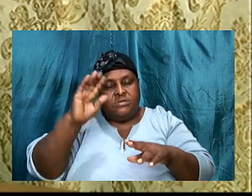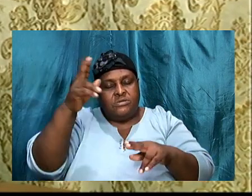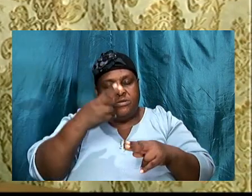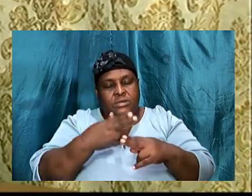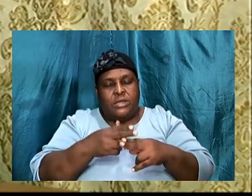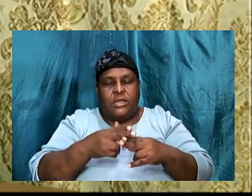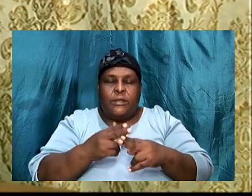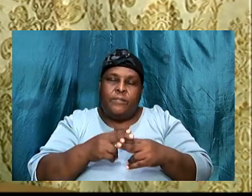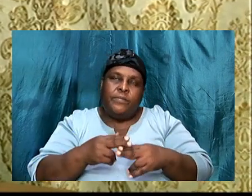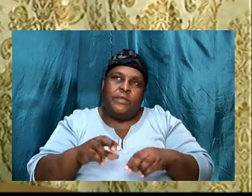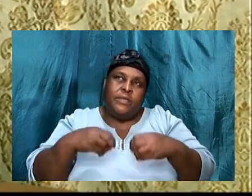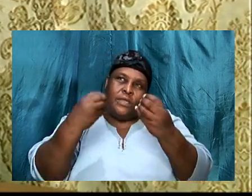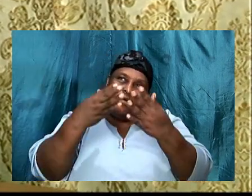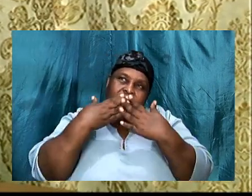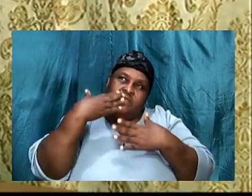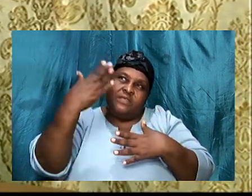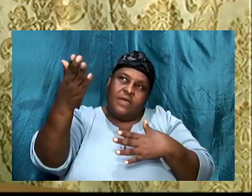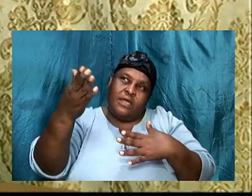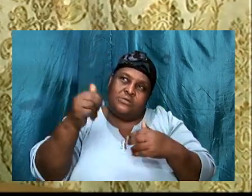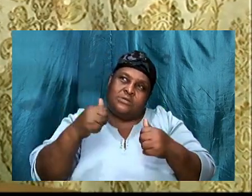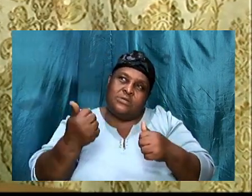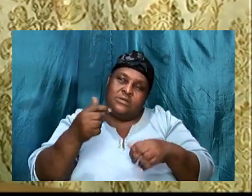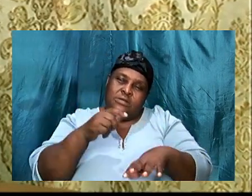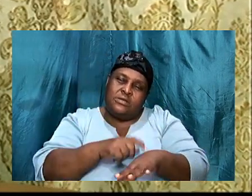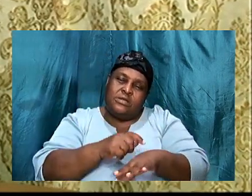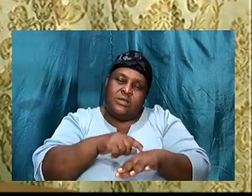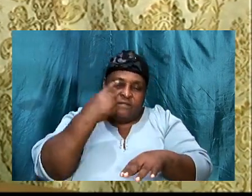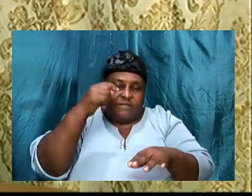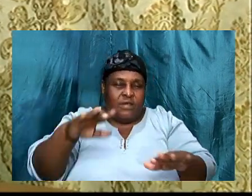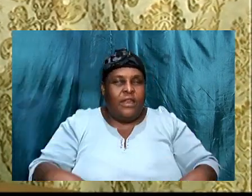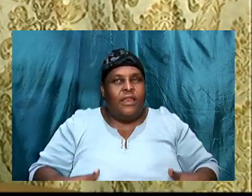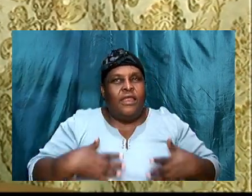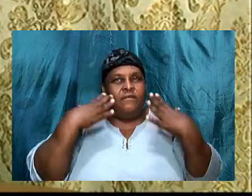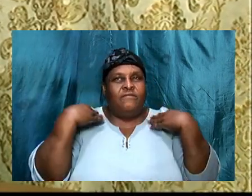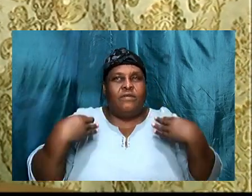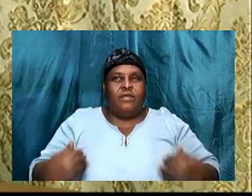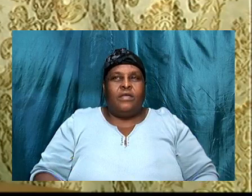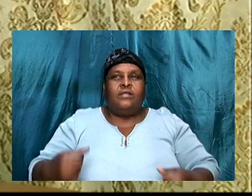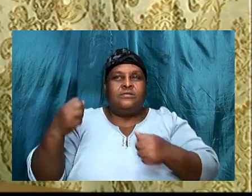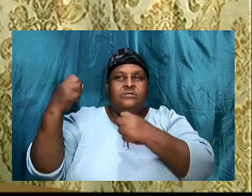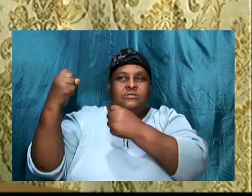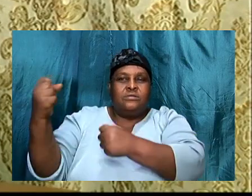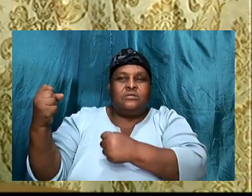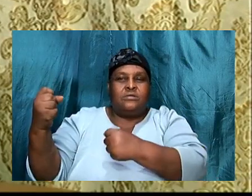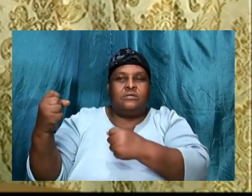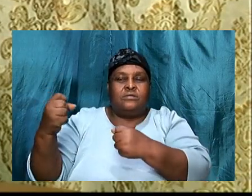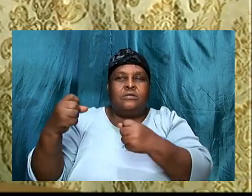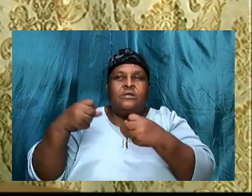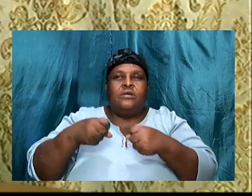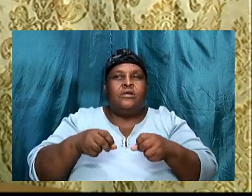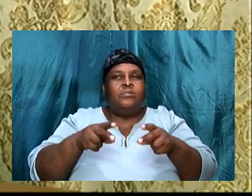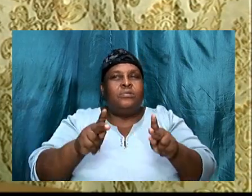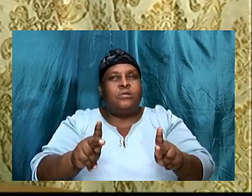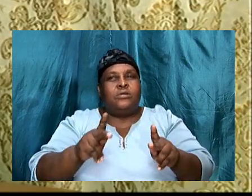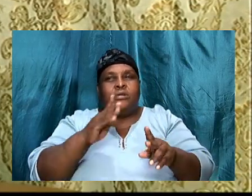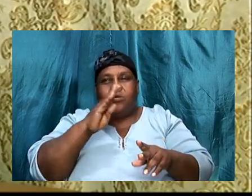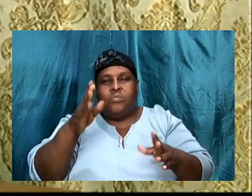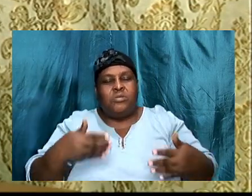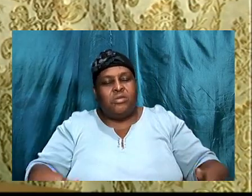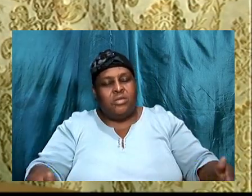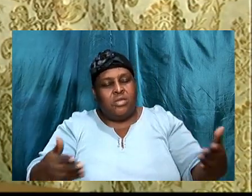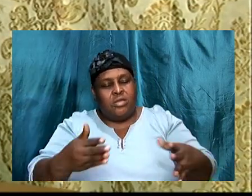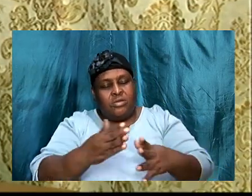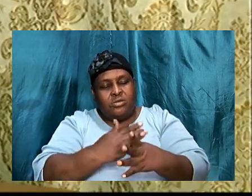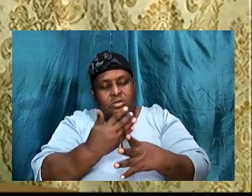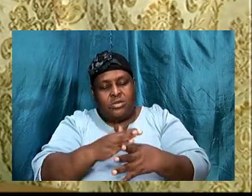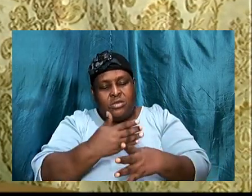And we want to give you thanks another time for life, for health, for strength, for the opportunity to be here, sharing in